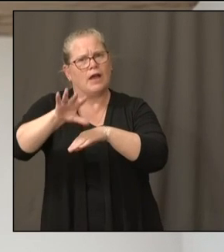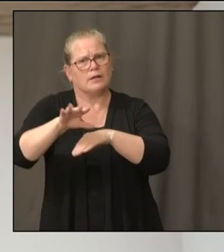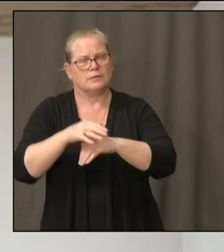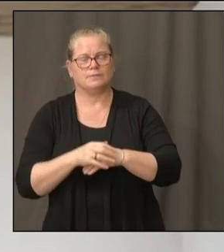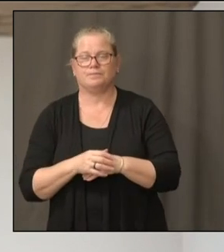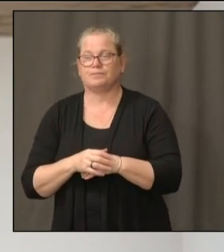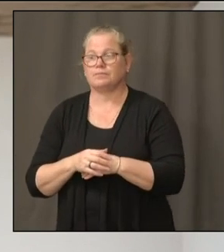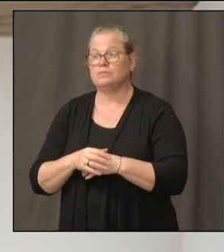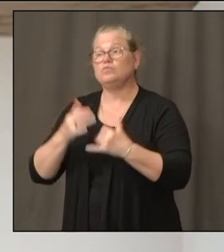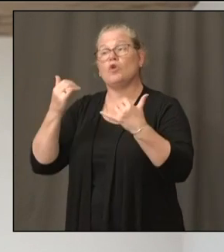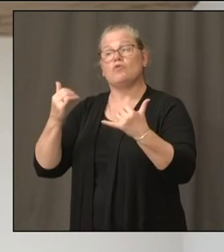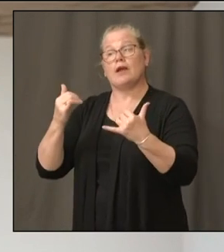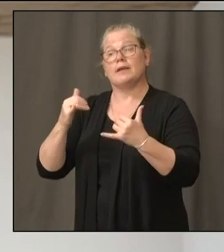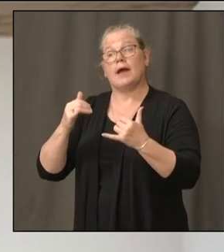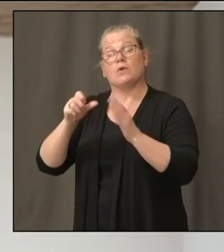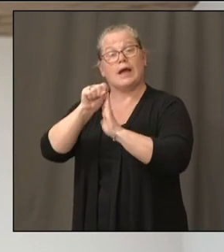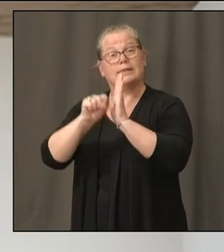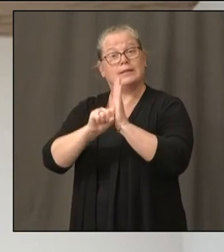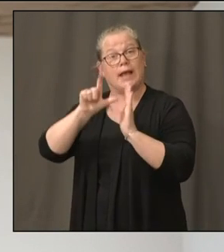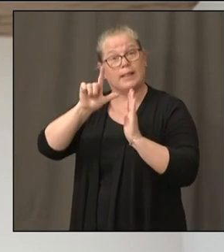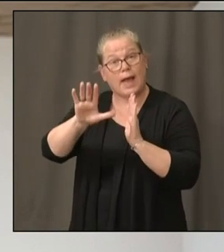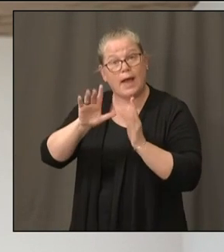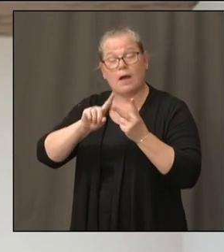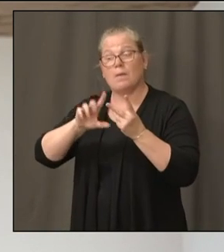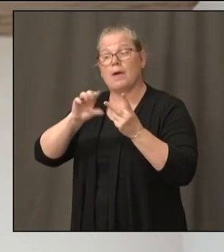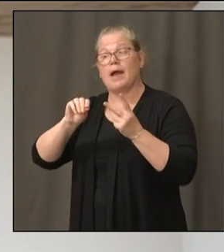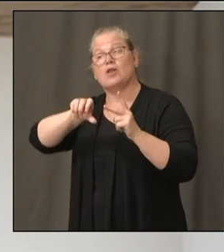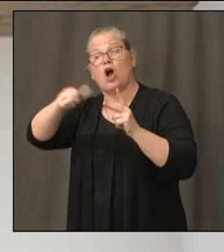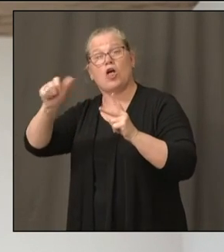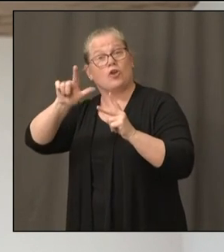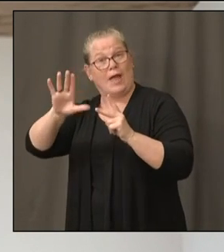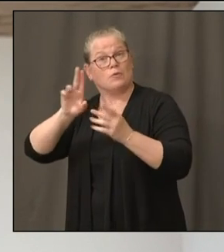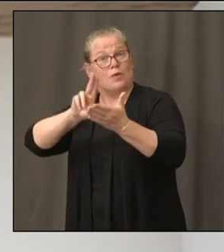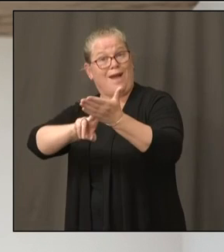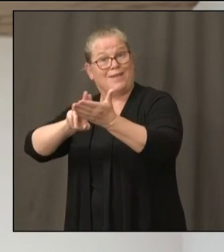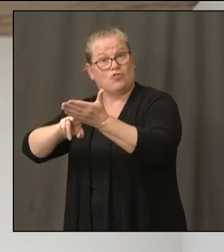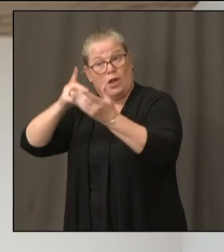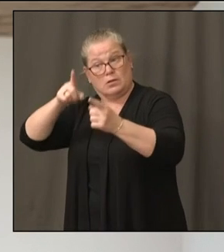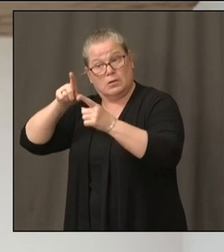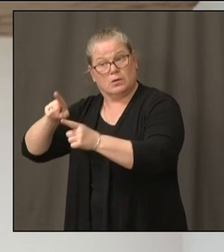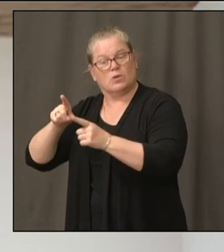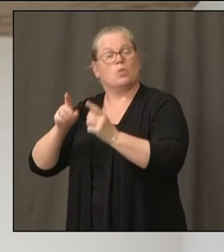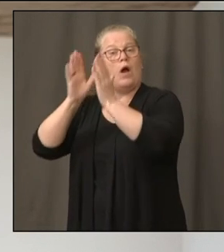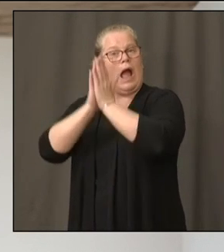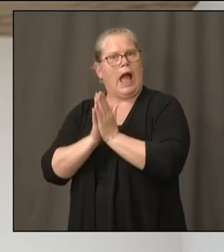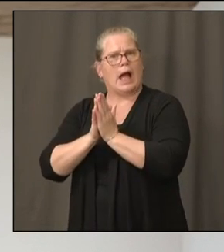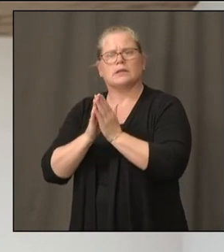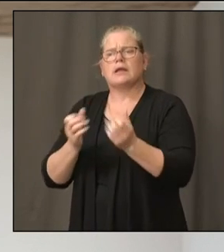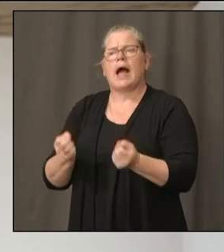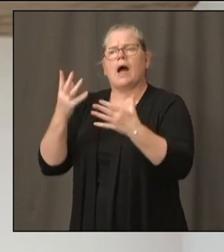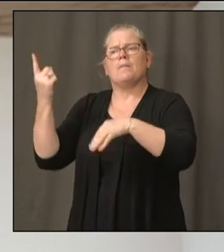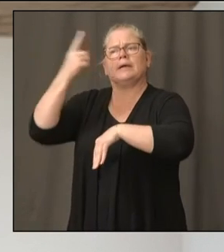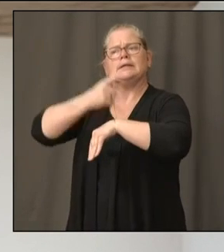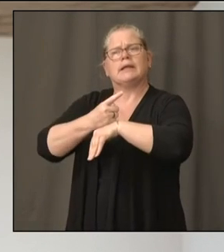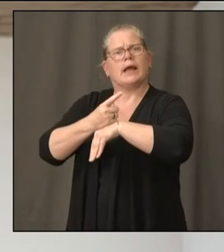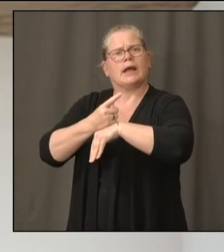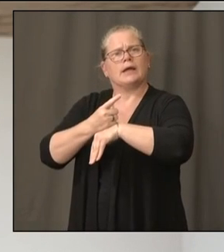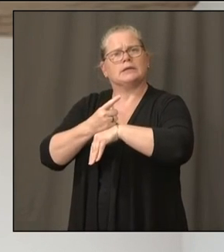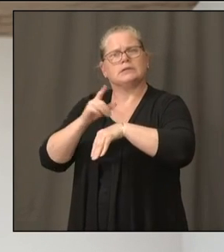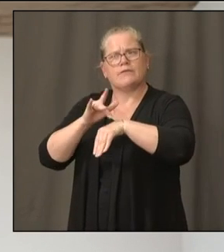at the state lab, we're doing an inventory to see how many days of testing we have available with resources that are on hand.